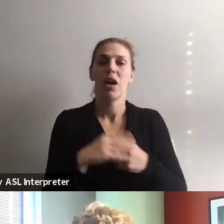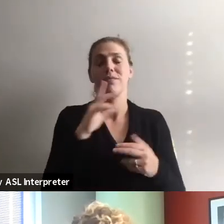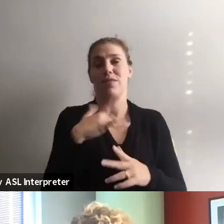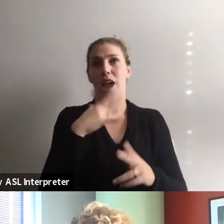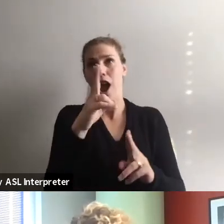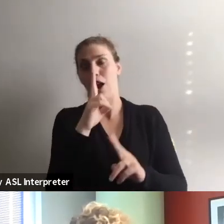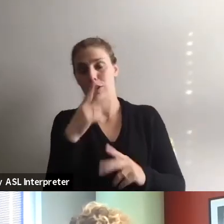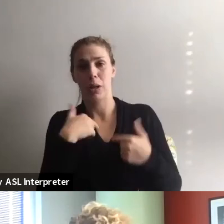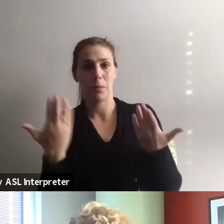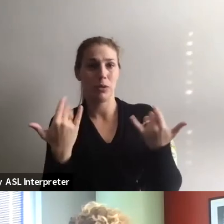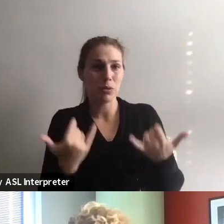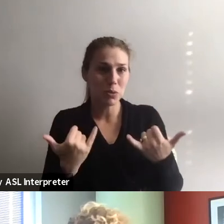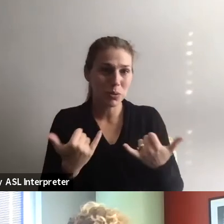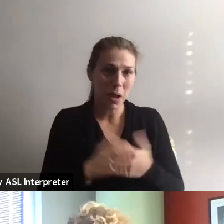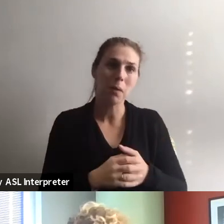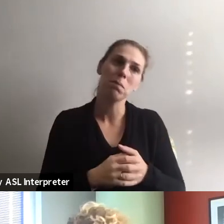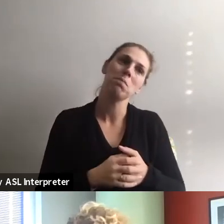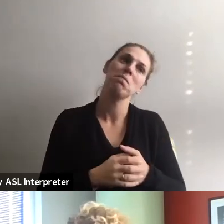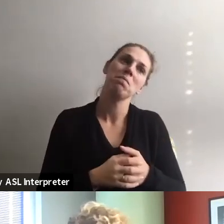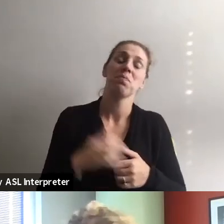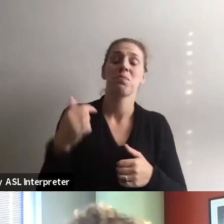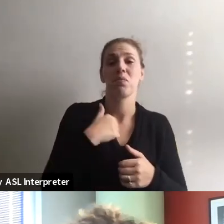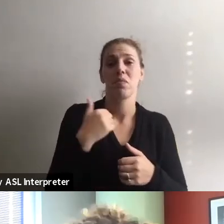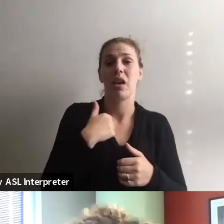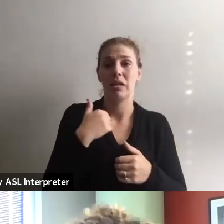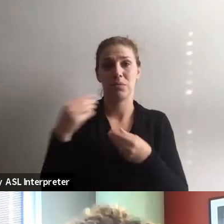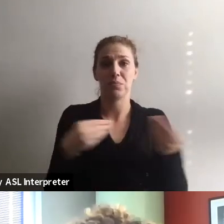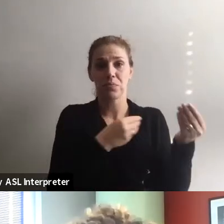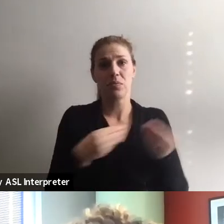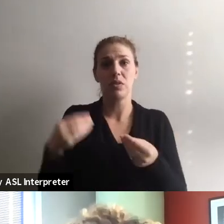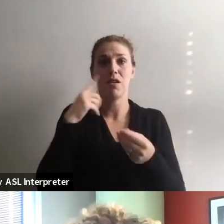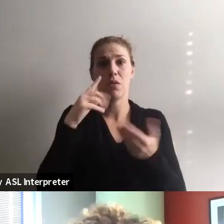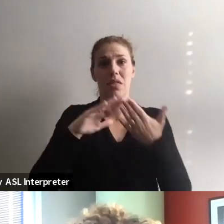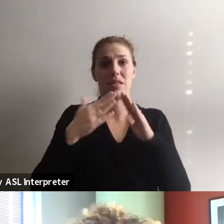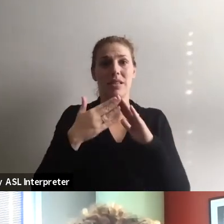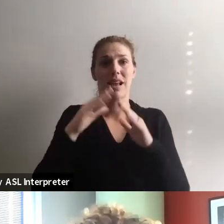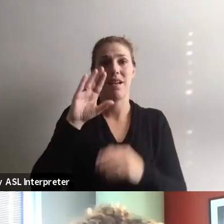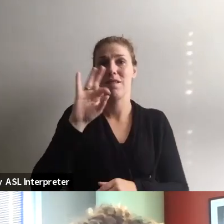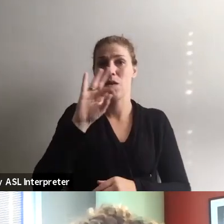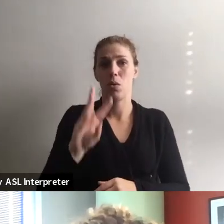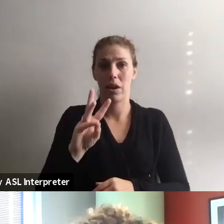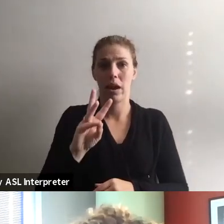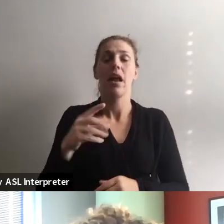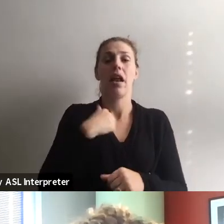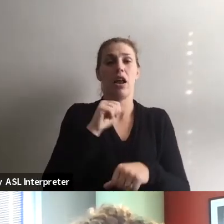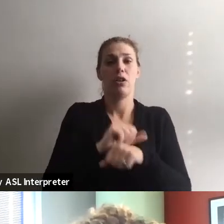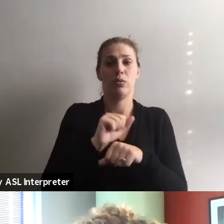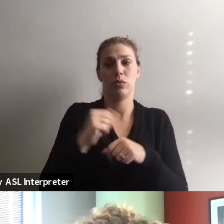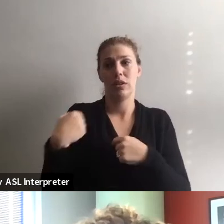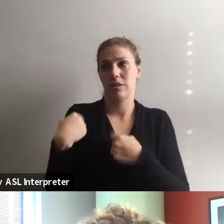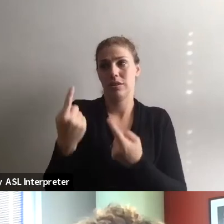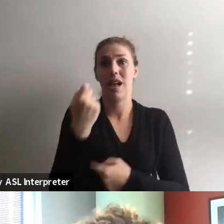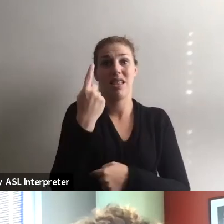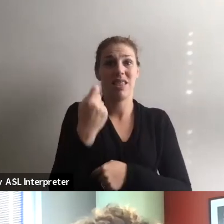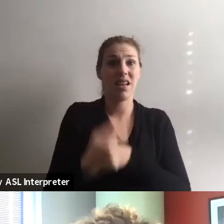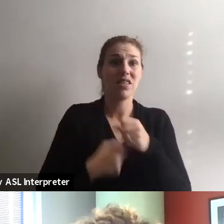be here with you today. I'm the Community Liaison for the City of Fort Wayne, and I have worked in the past 11